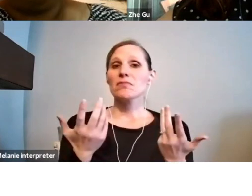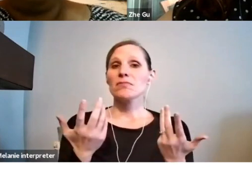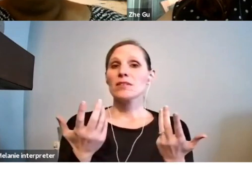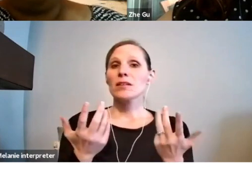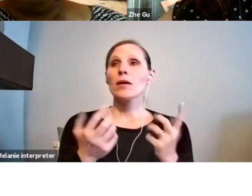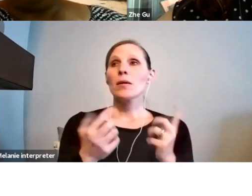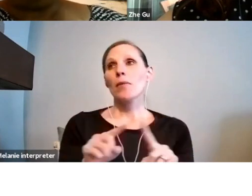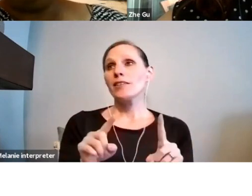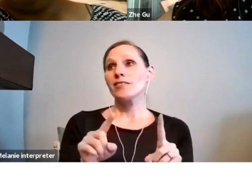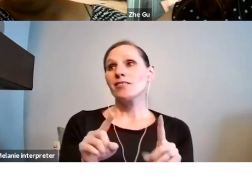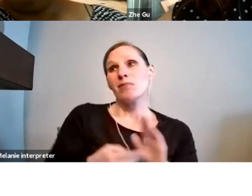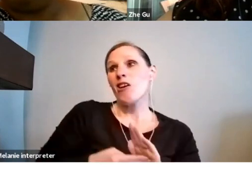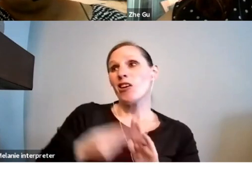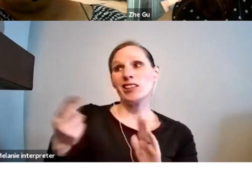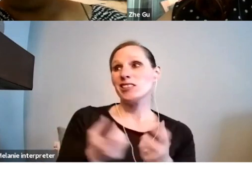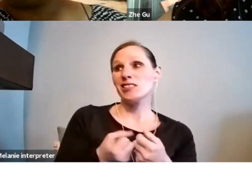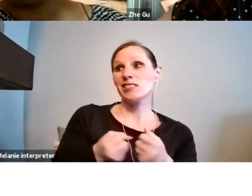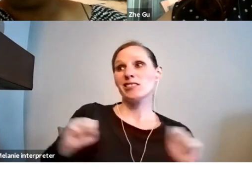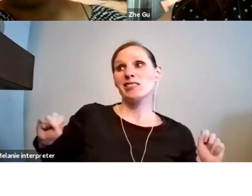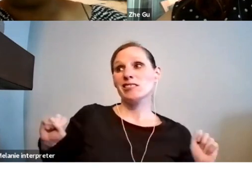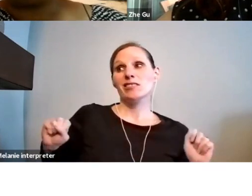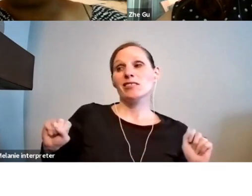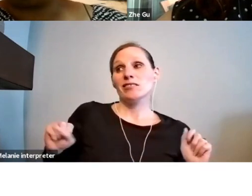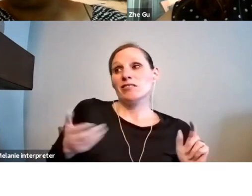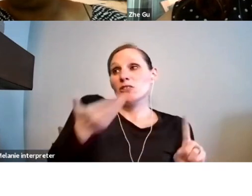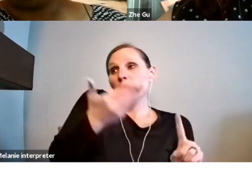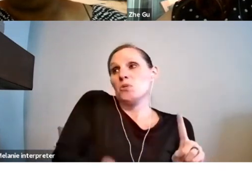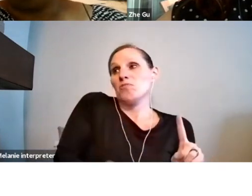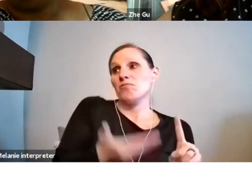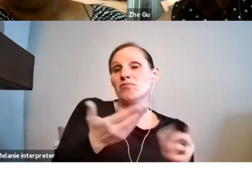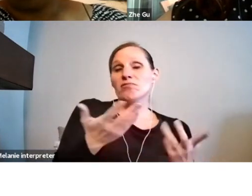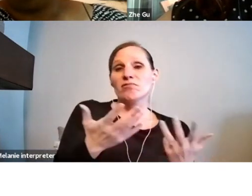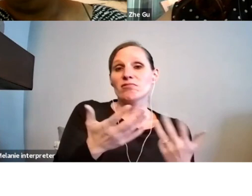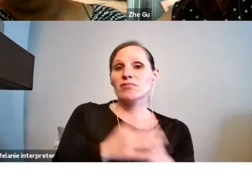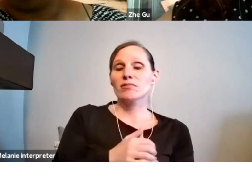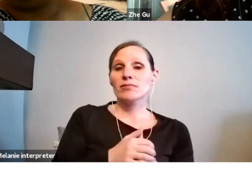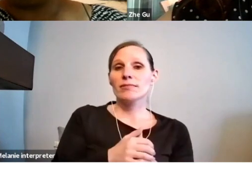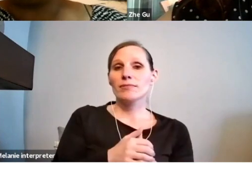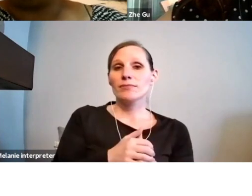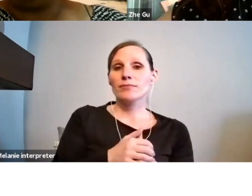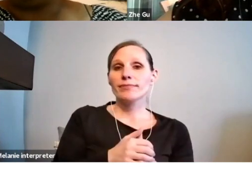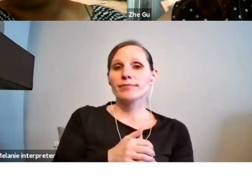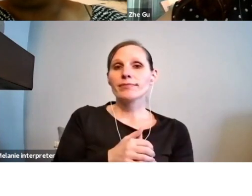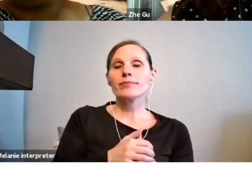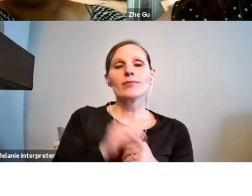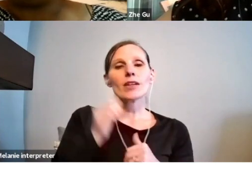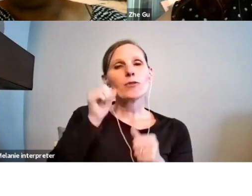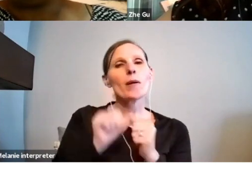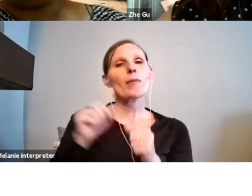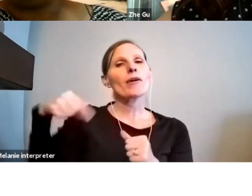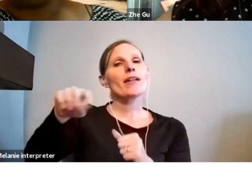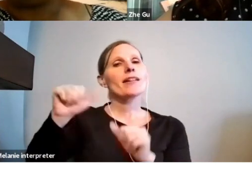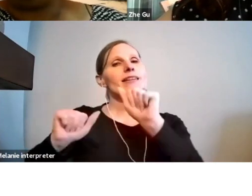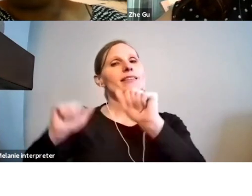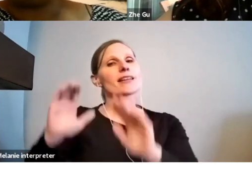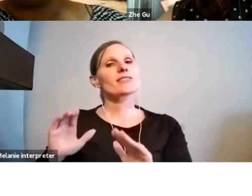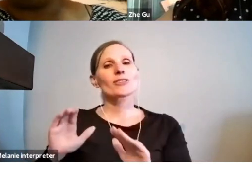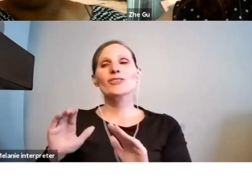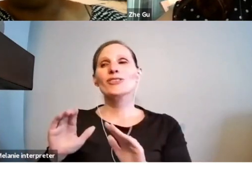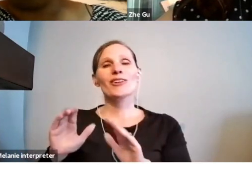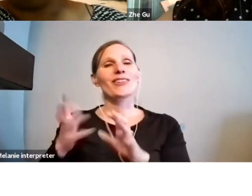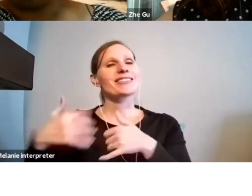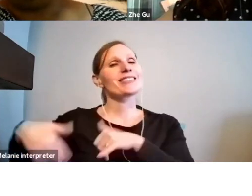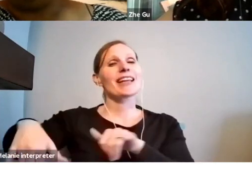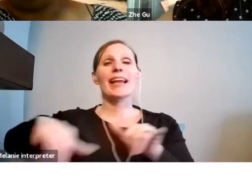forthright and honest. And as, as, as, as we've said already, the assessors are other artists just like yourself.